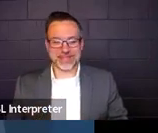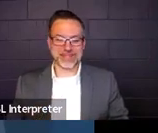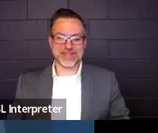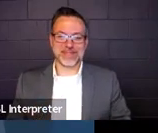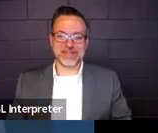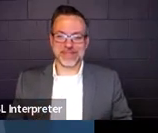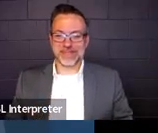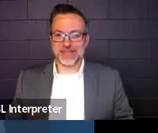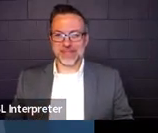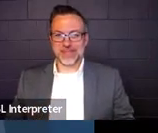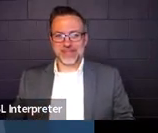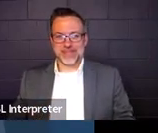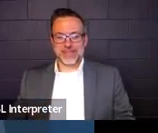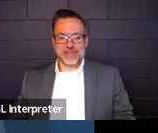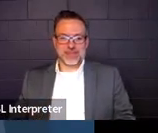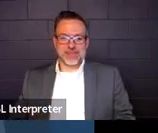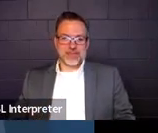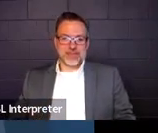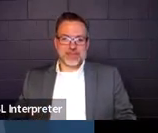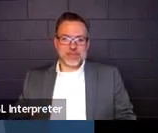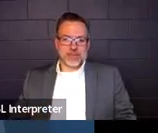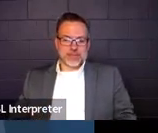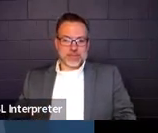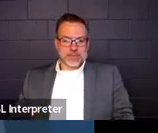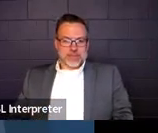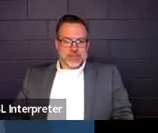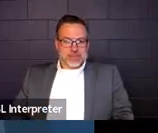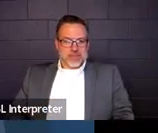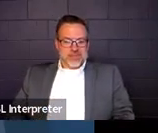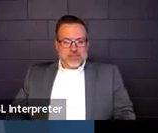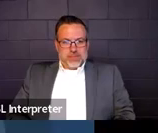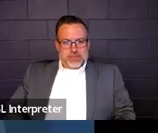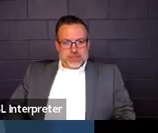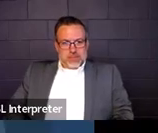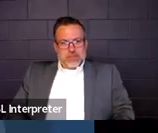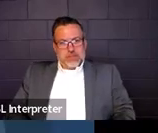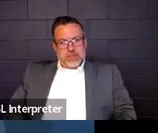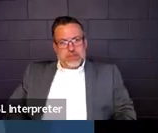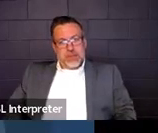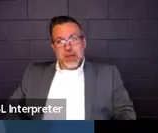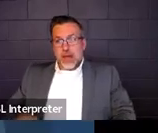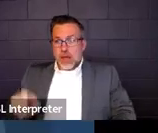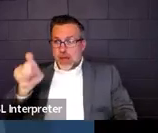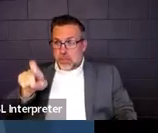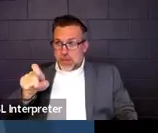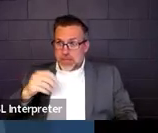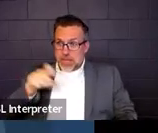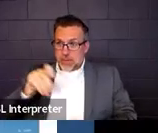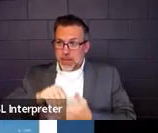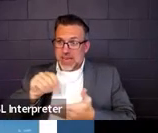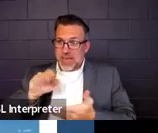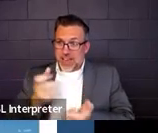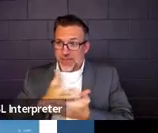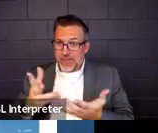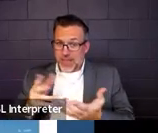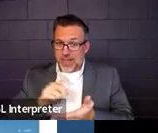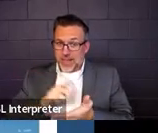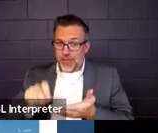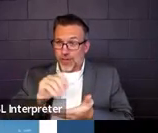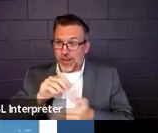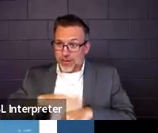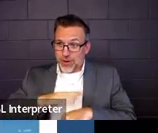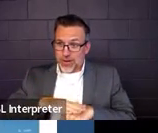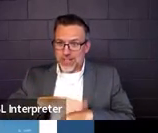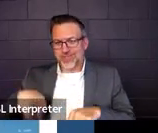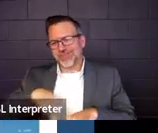All right. Here's another quiz. Must I put everything in the written notice? Trick question. Of course